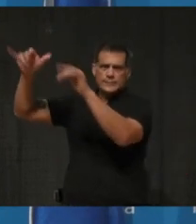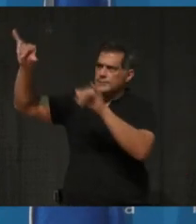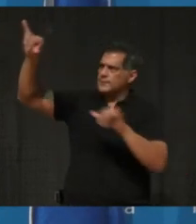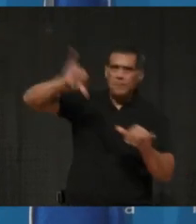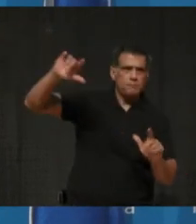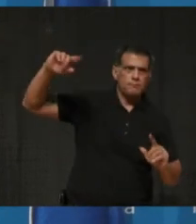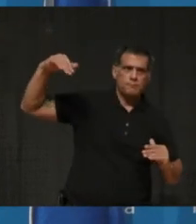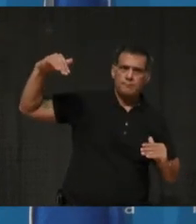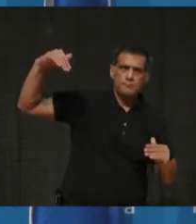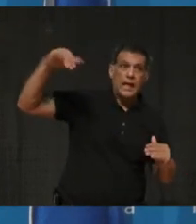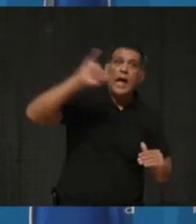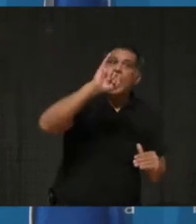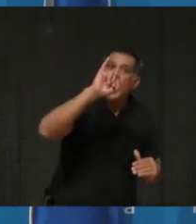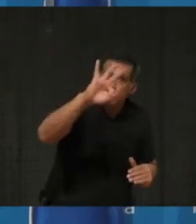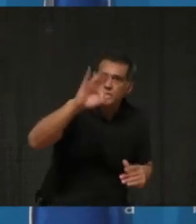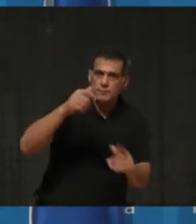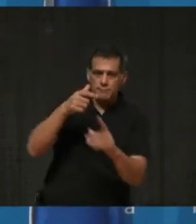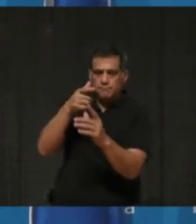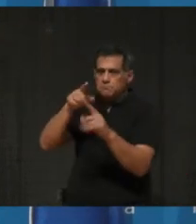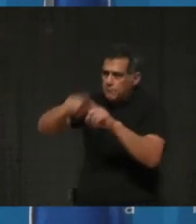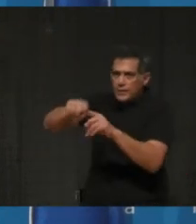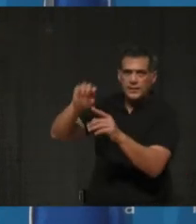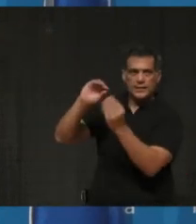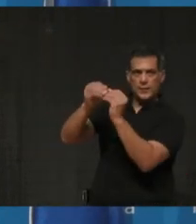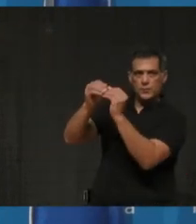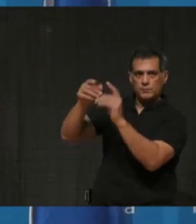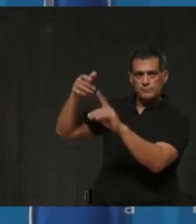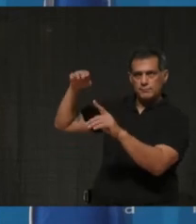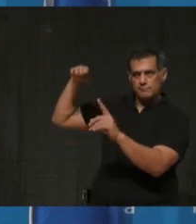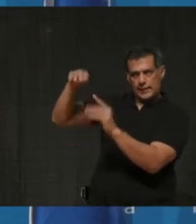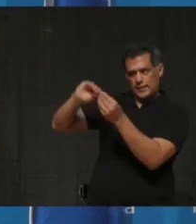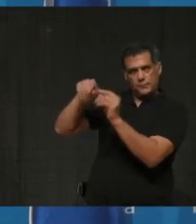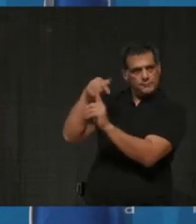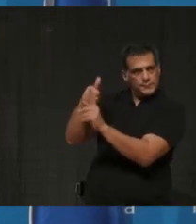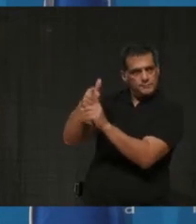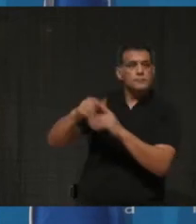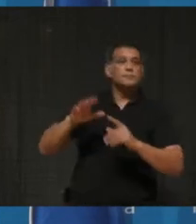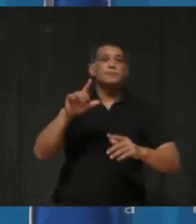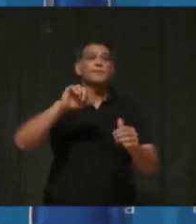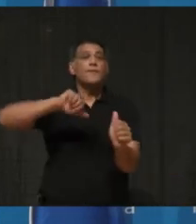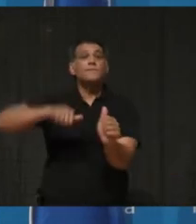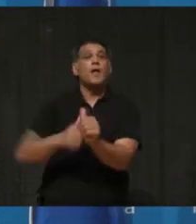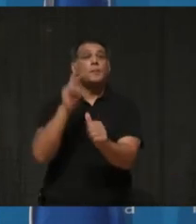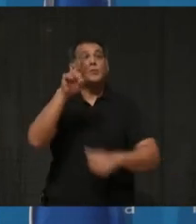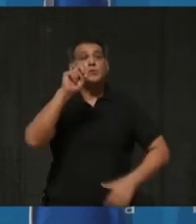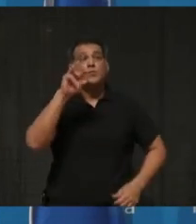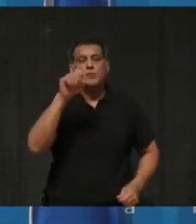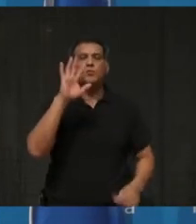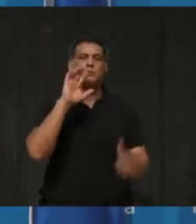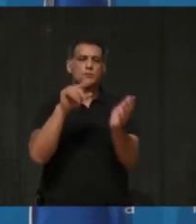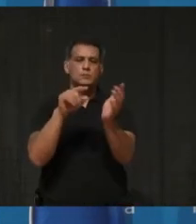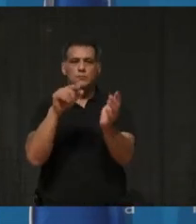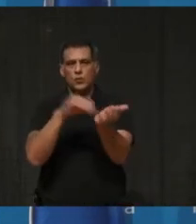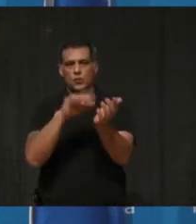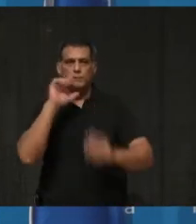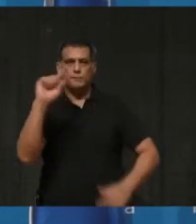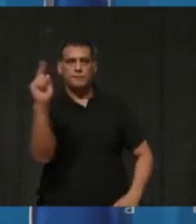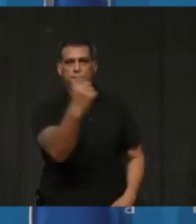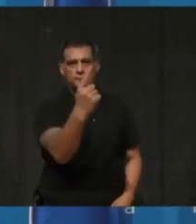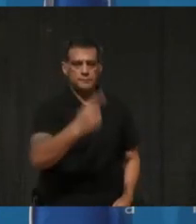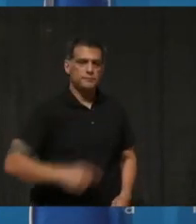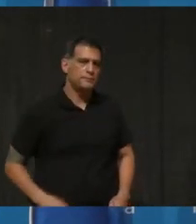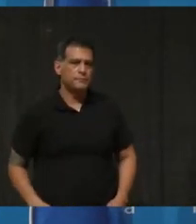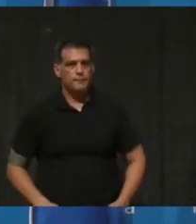Yeah, and I guess maybe just for Dr. Lowe, if possible. Sure. Yep. He's right here, too. Dr. Lowe?